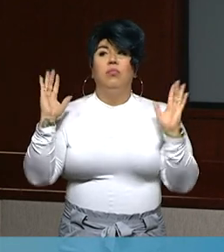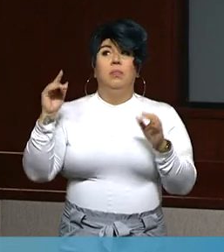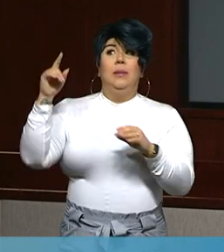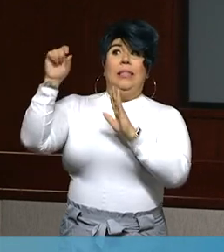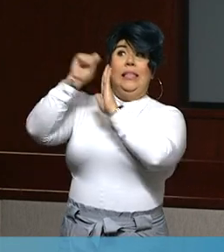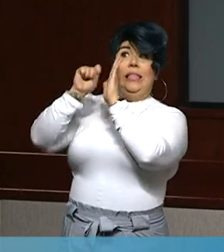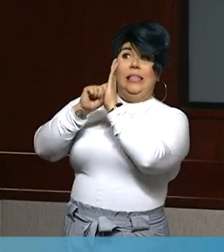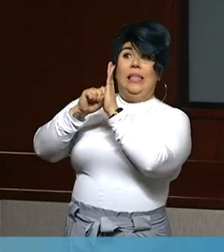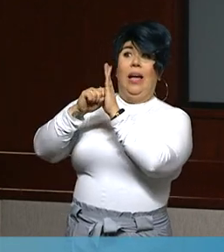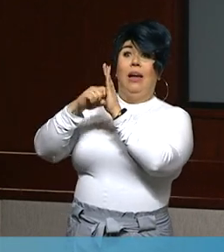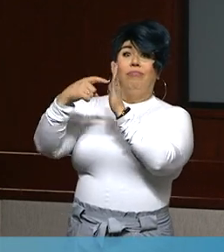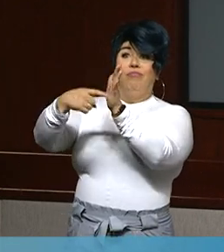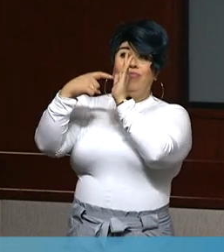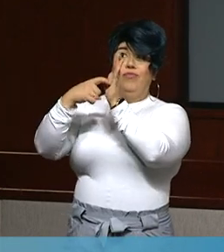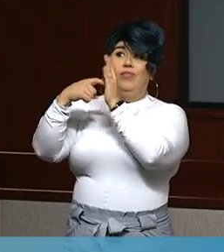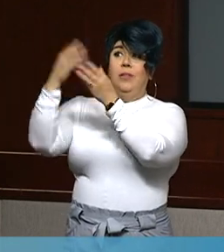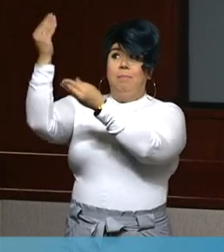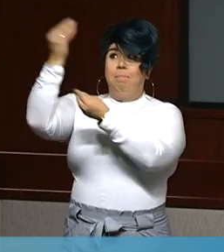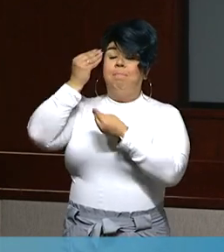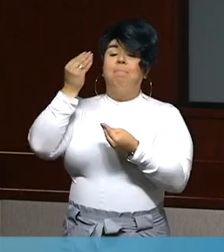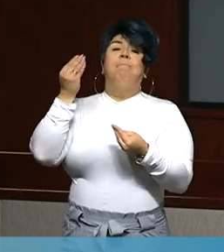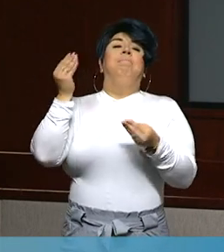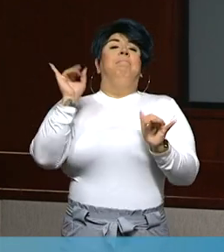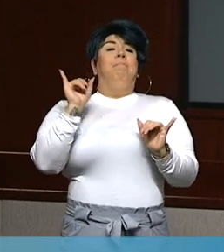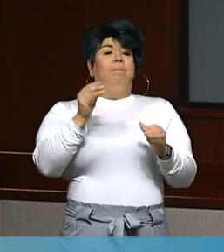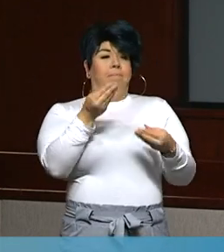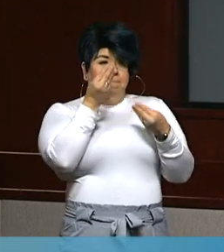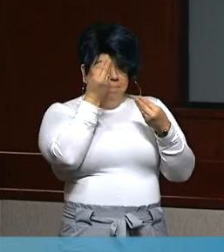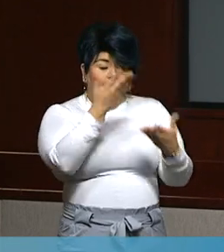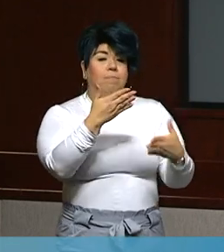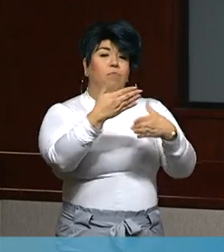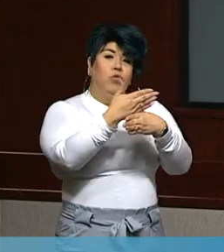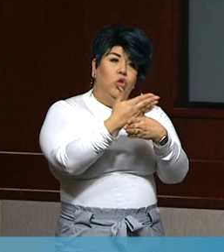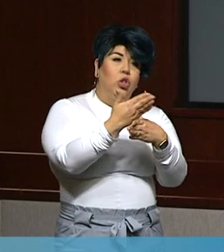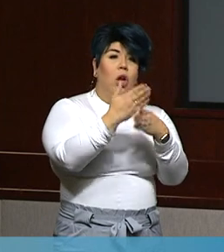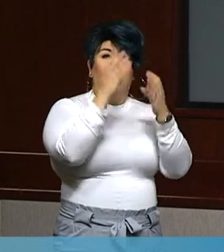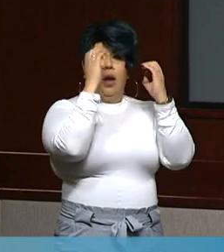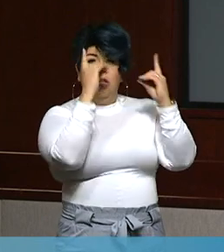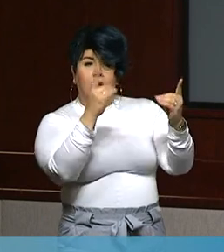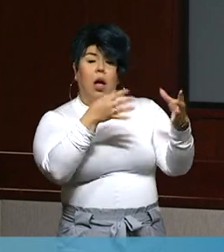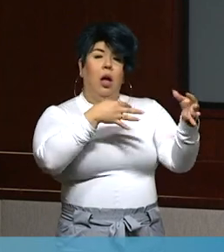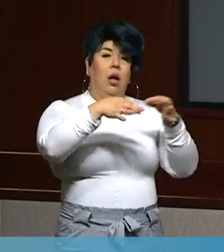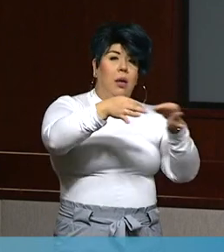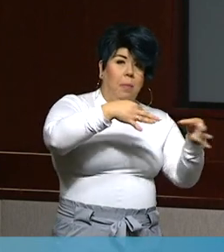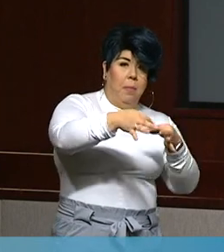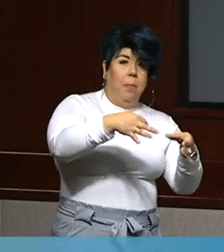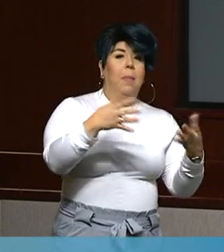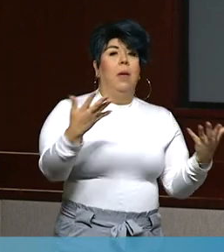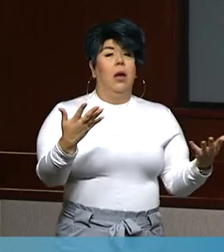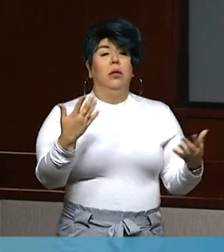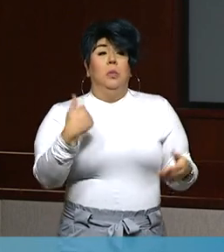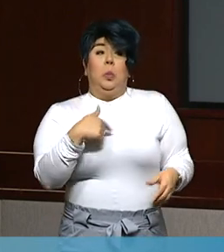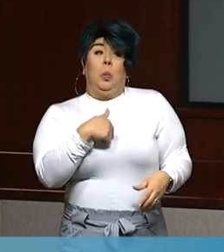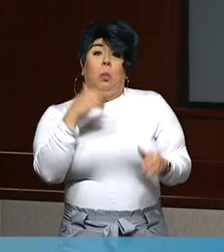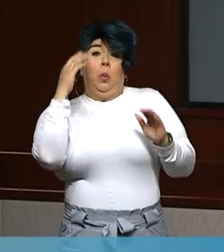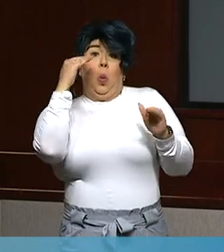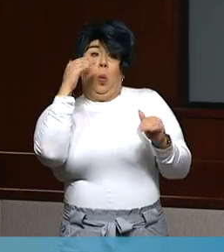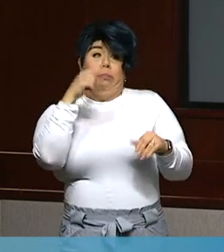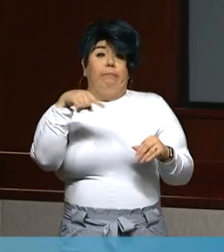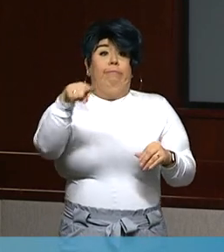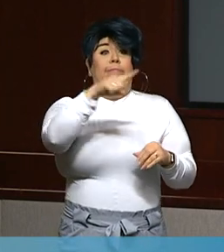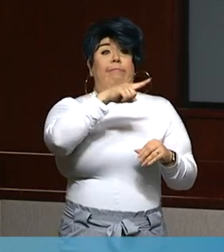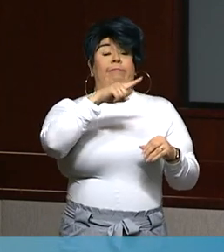is handing down and what the state has announced, and we're counting on that and counting on individuals in our community